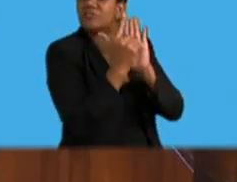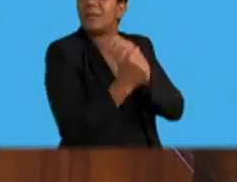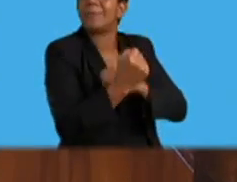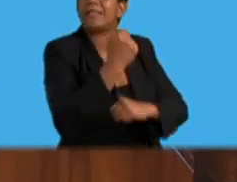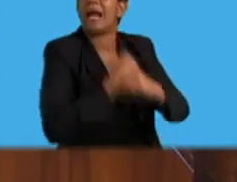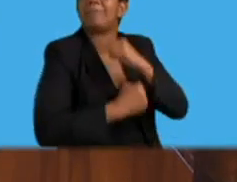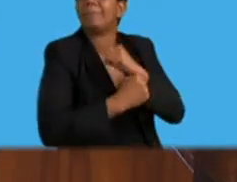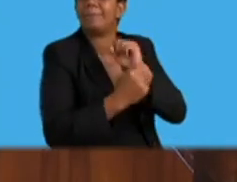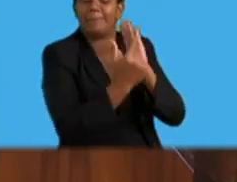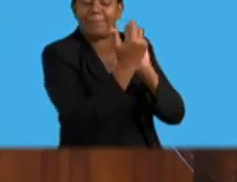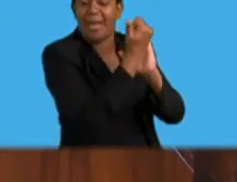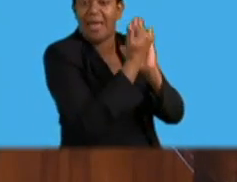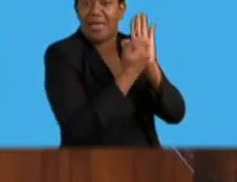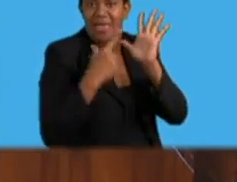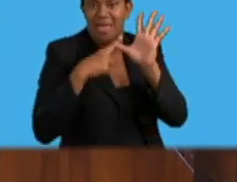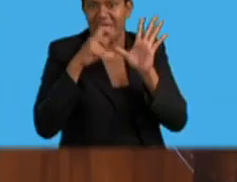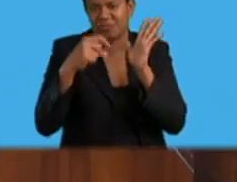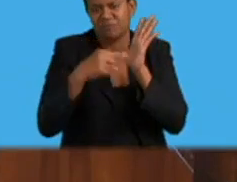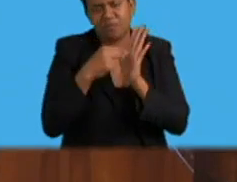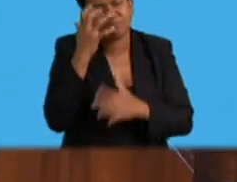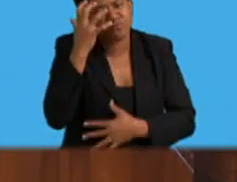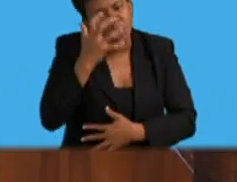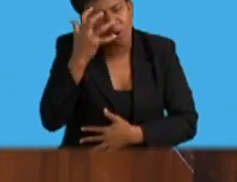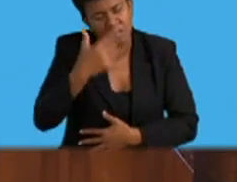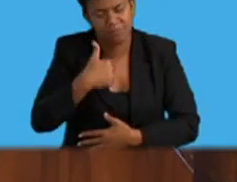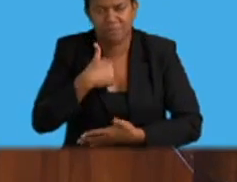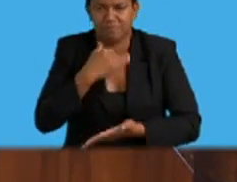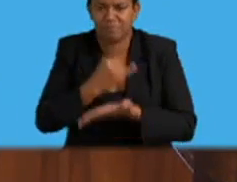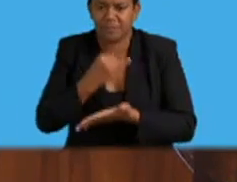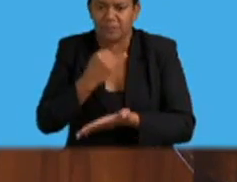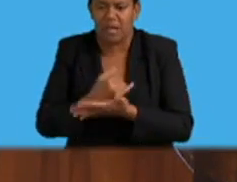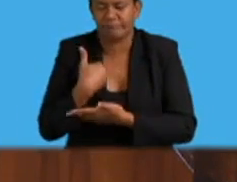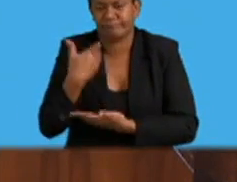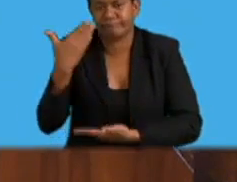Forgive me for that misinformation.